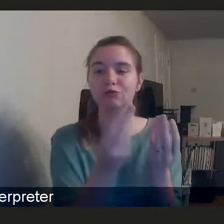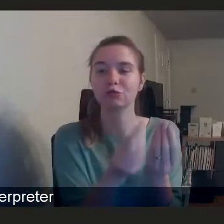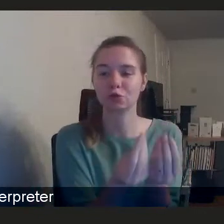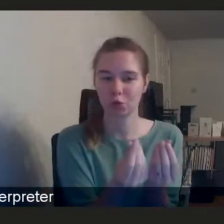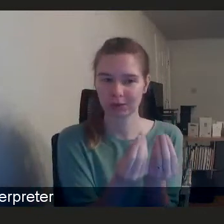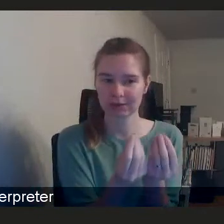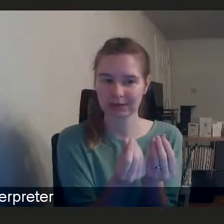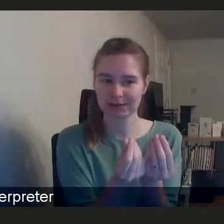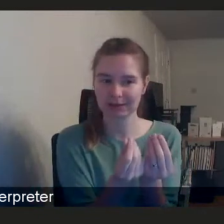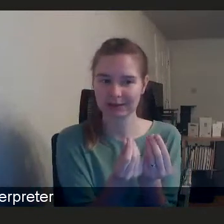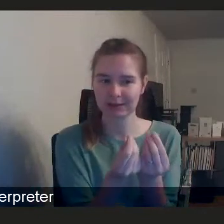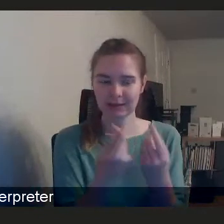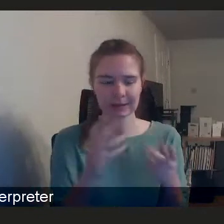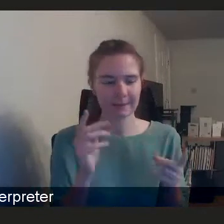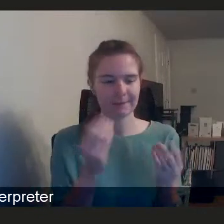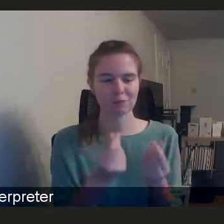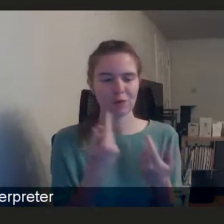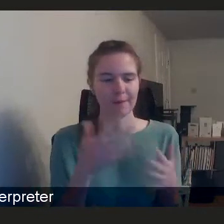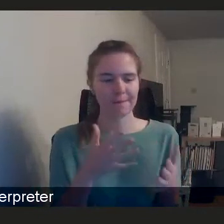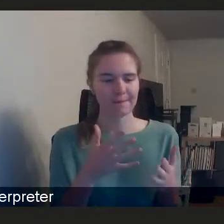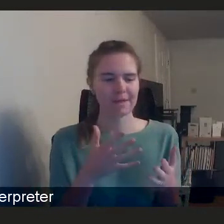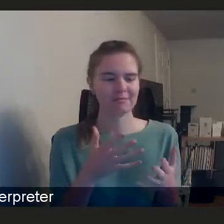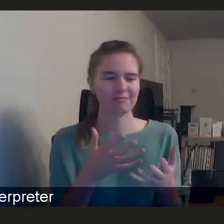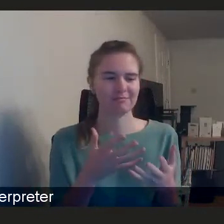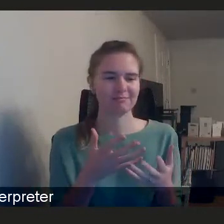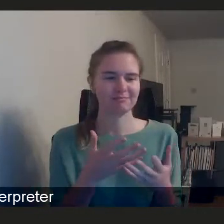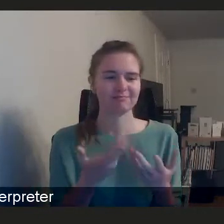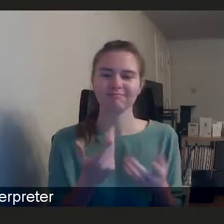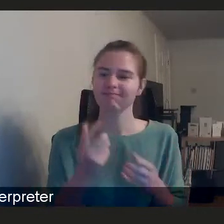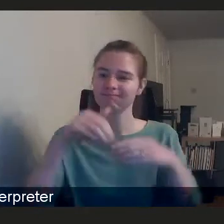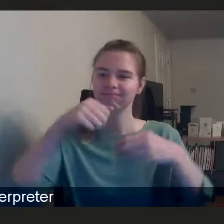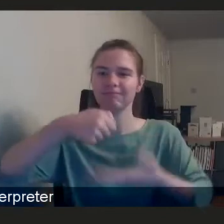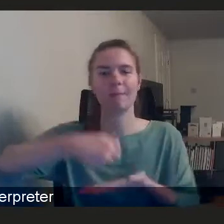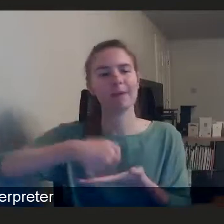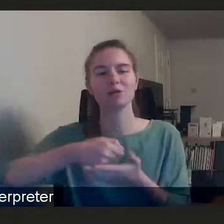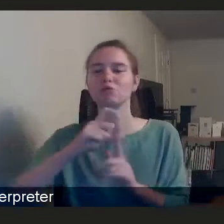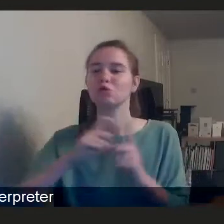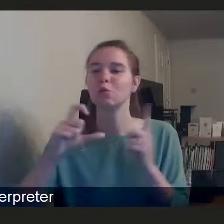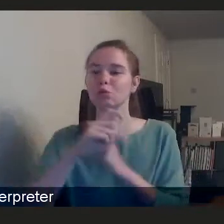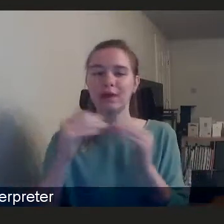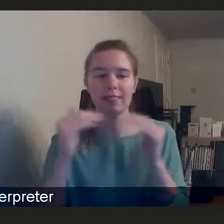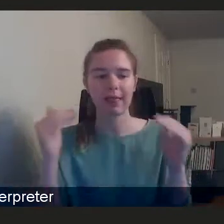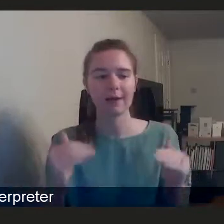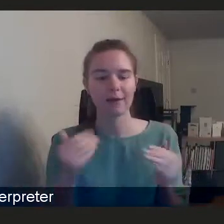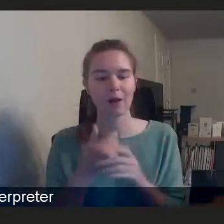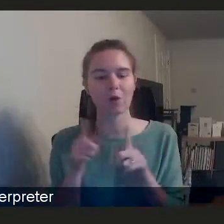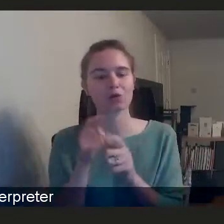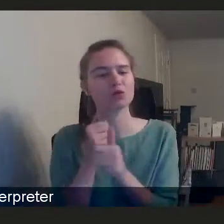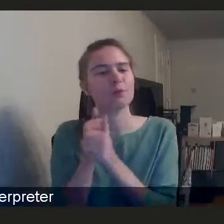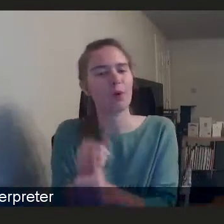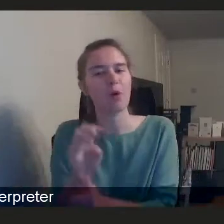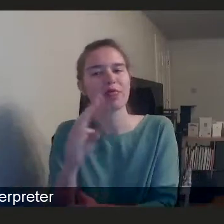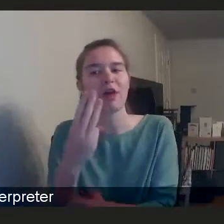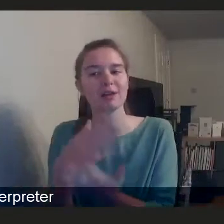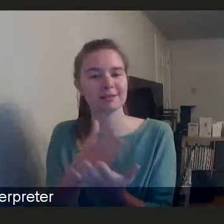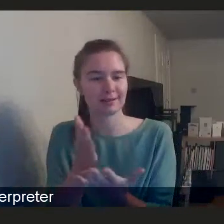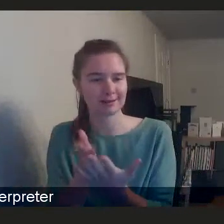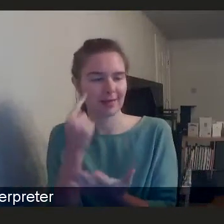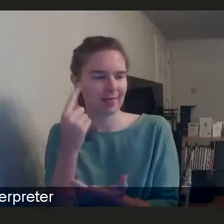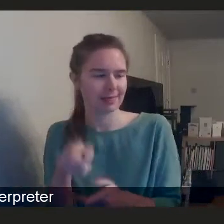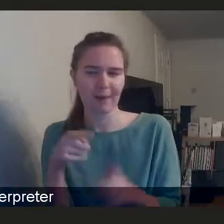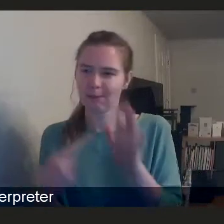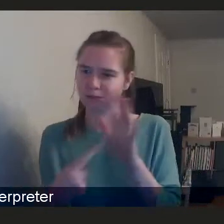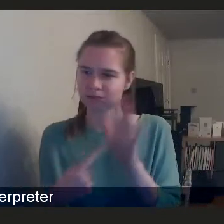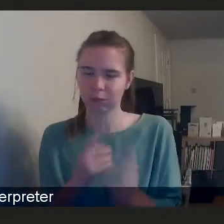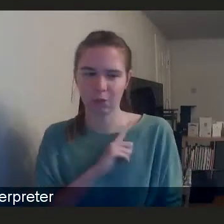put down the line to a community level and support in the third sector. And I think that's really important because one of the